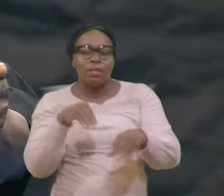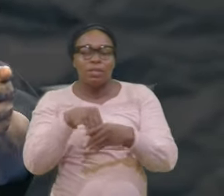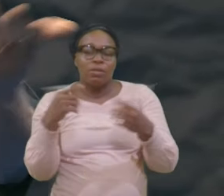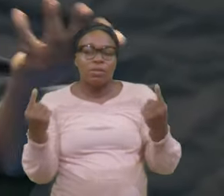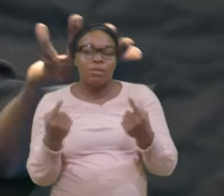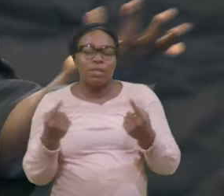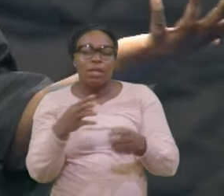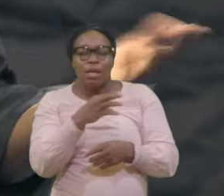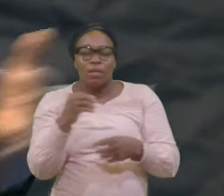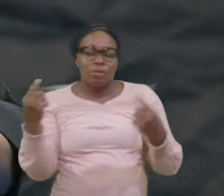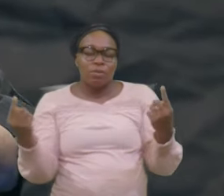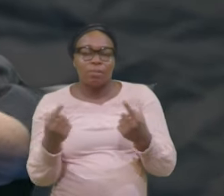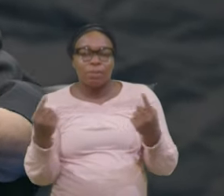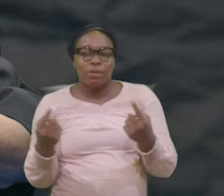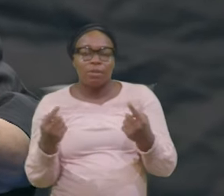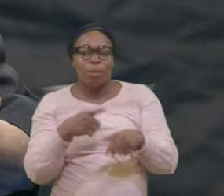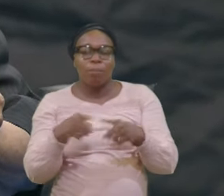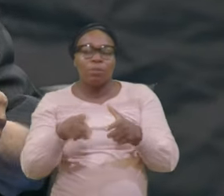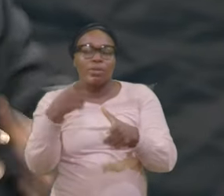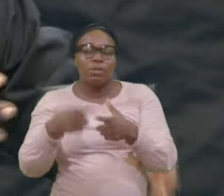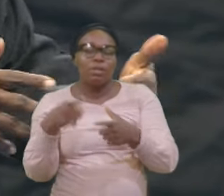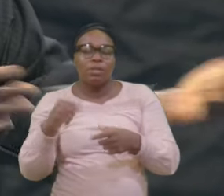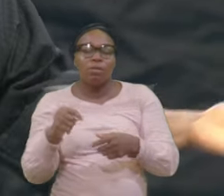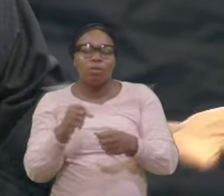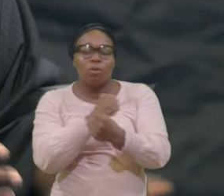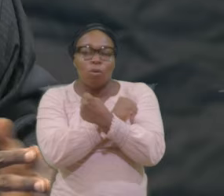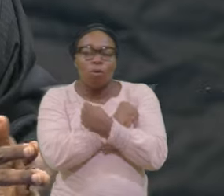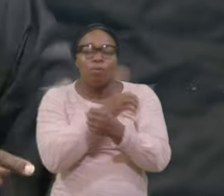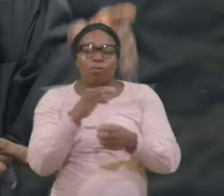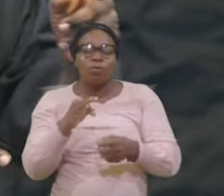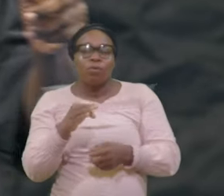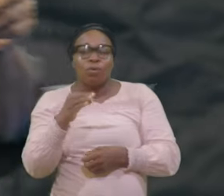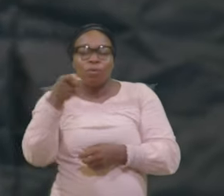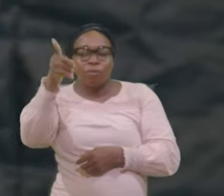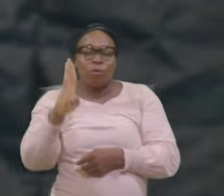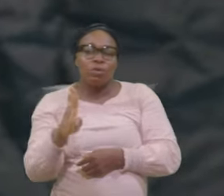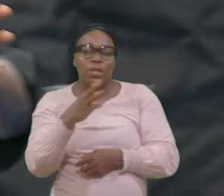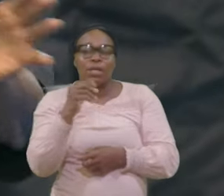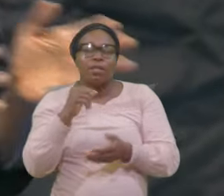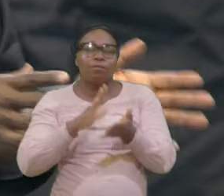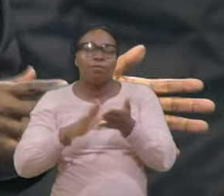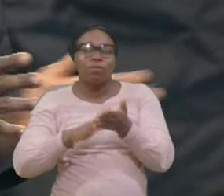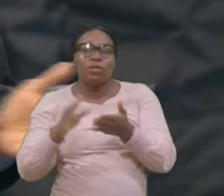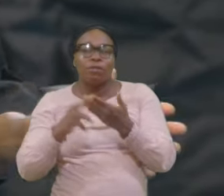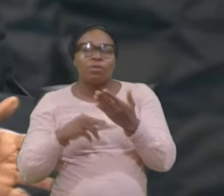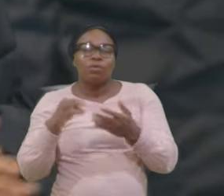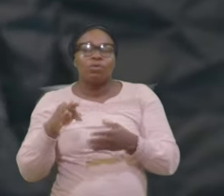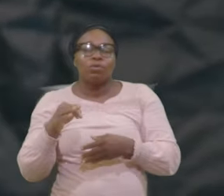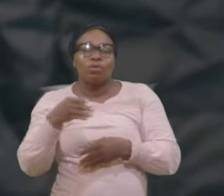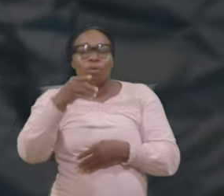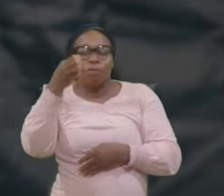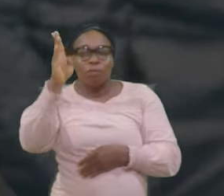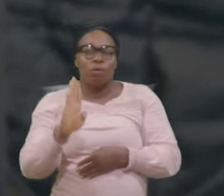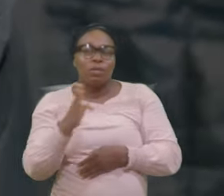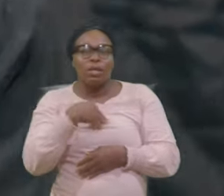then The love of God And the forgiveness Of God And the freedom That came to